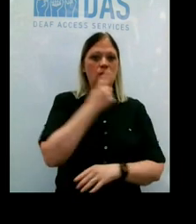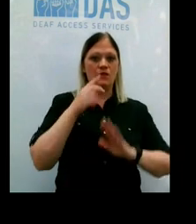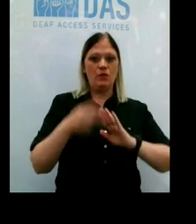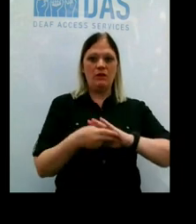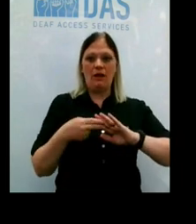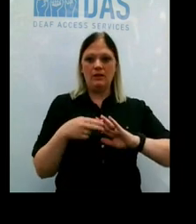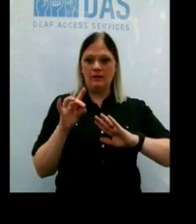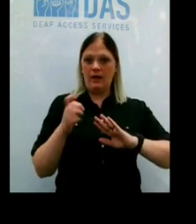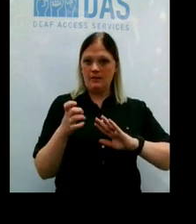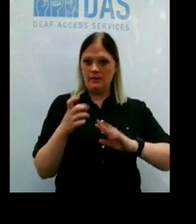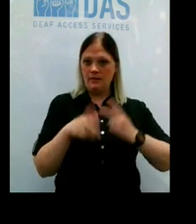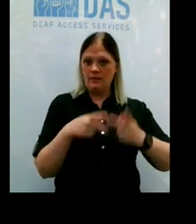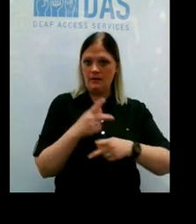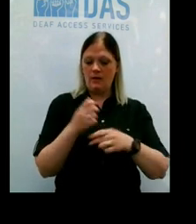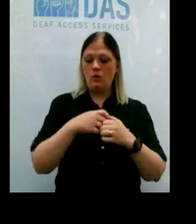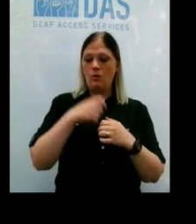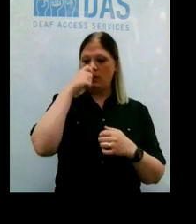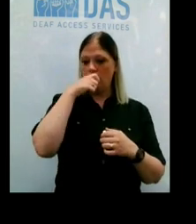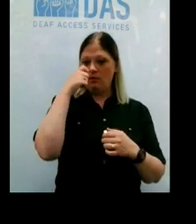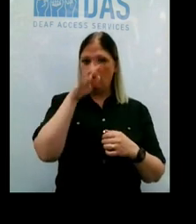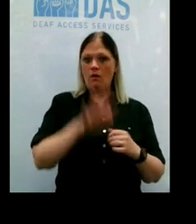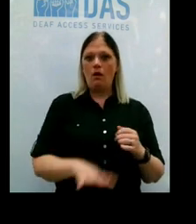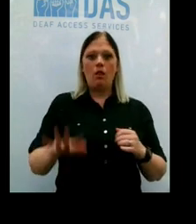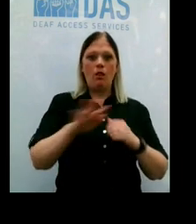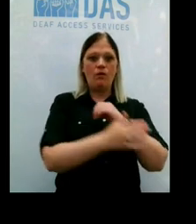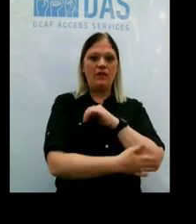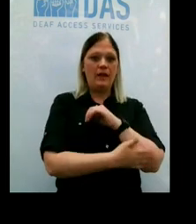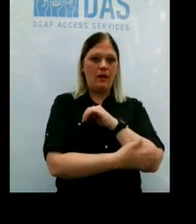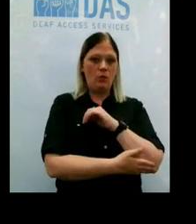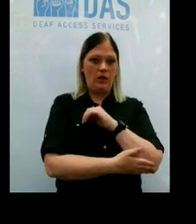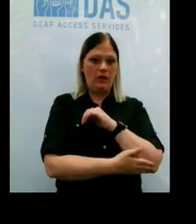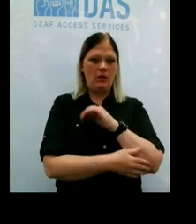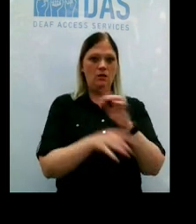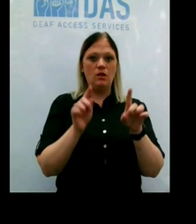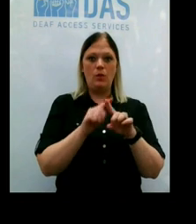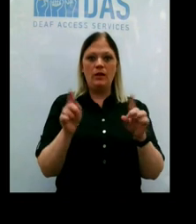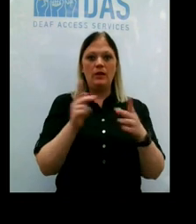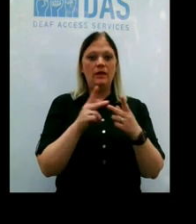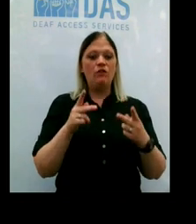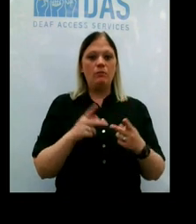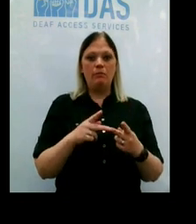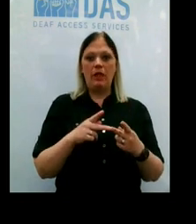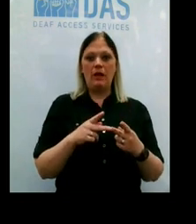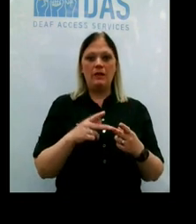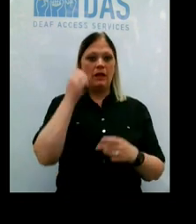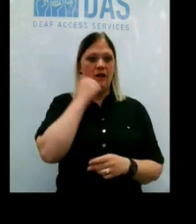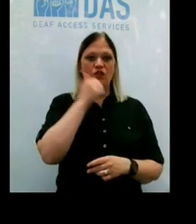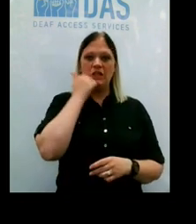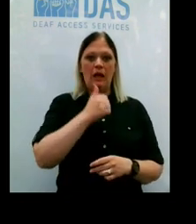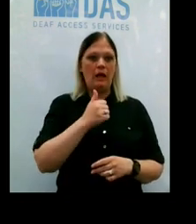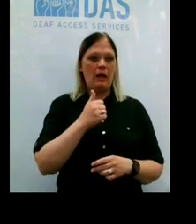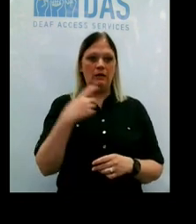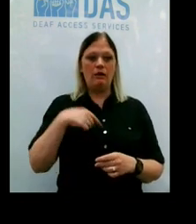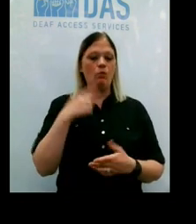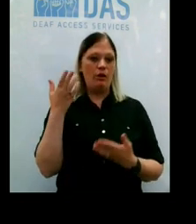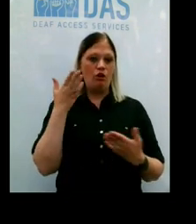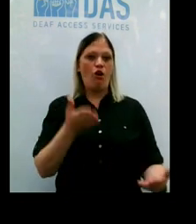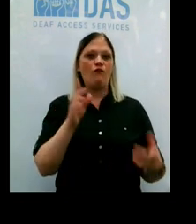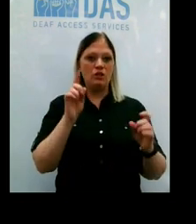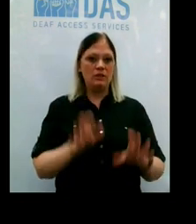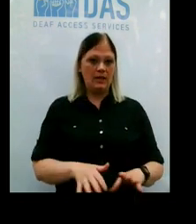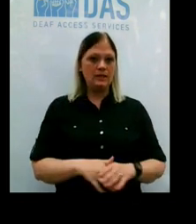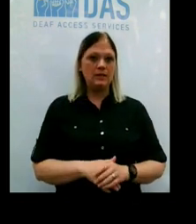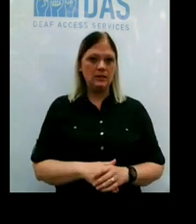testing with the nasal swabs all over the county. So we're in a different place every single day that we're offering these